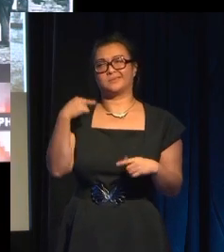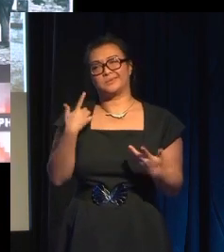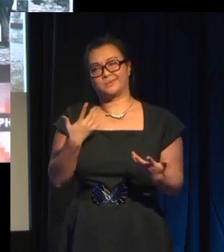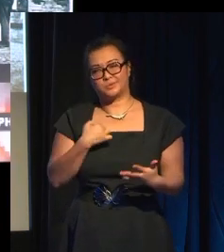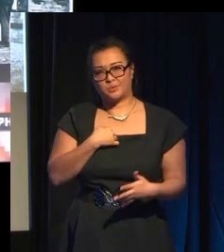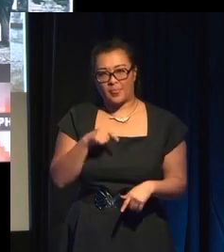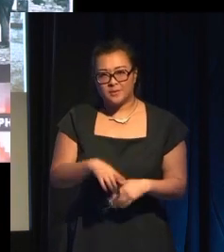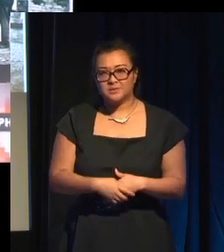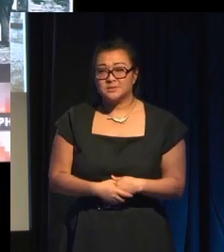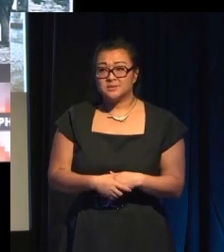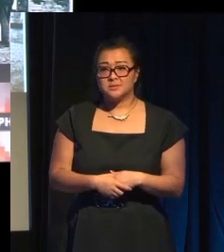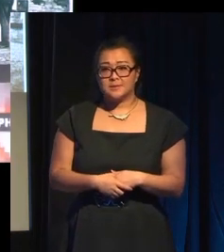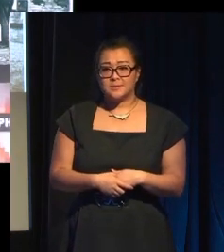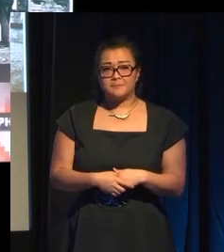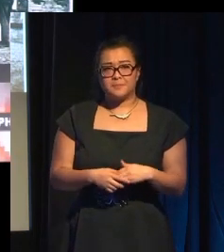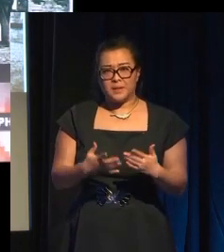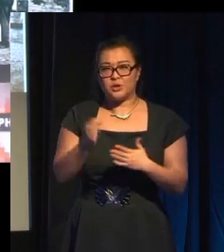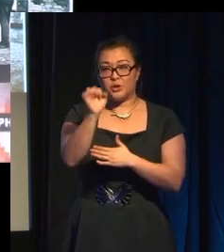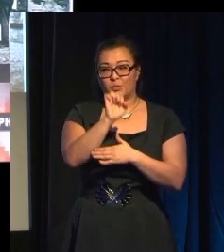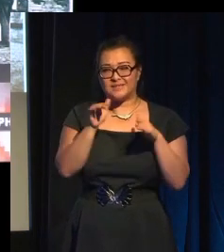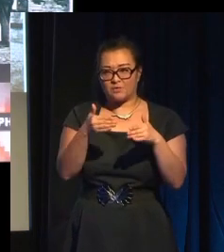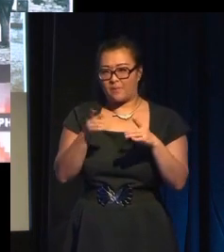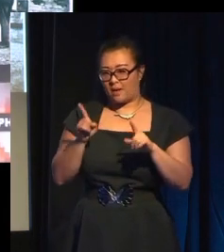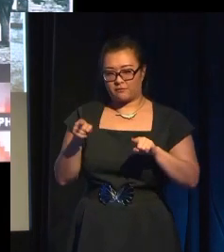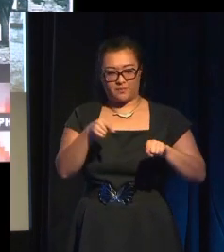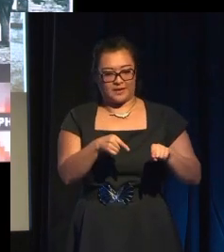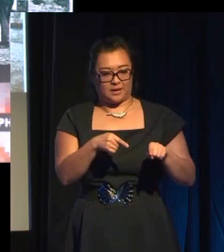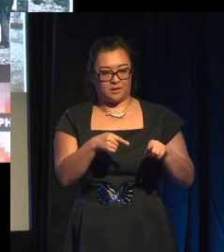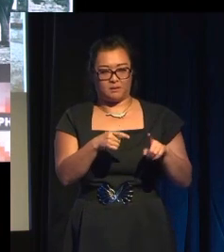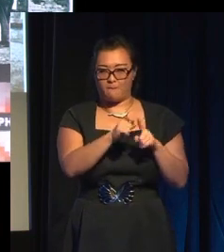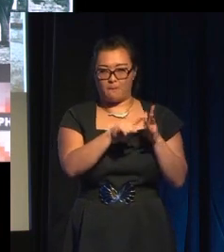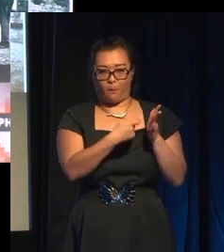I mean, they're Eurocentric apart from the pornography, which I think is fairly universal.